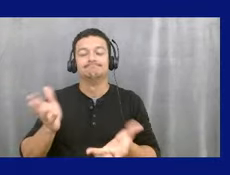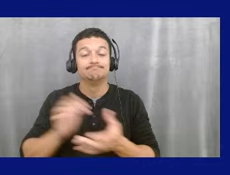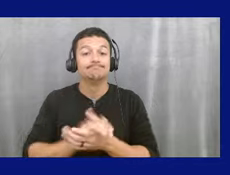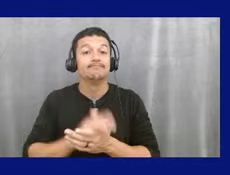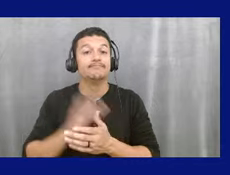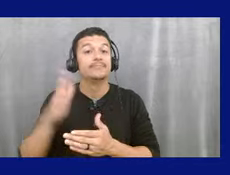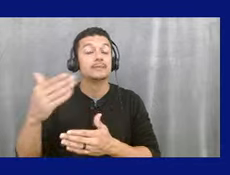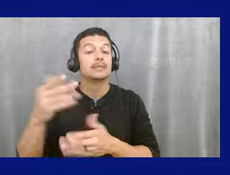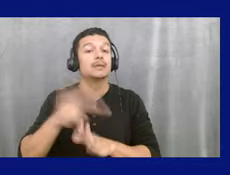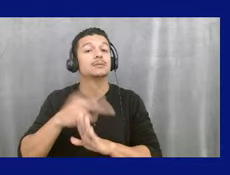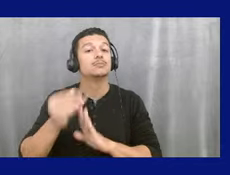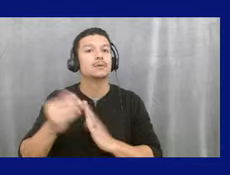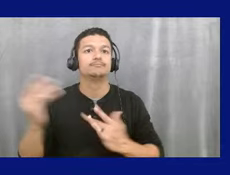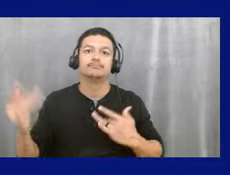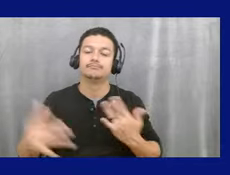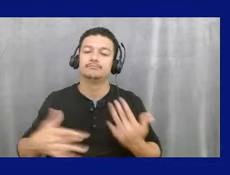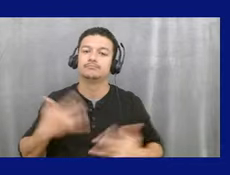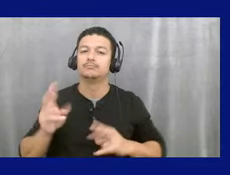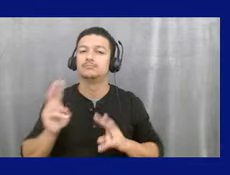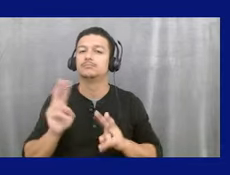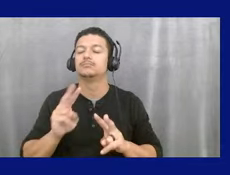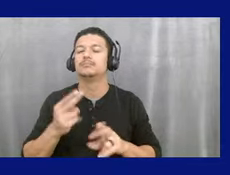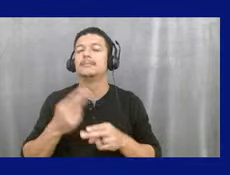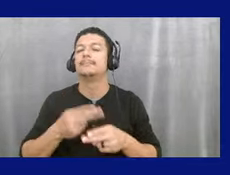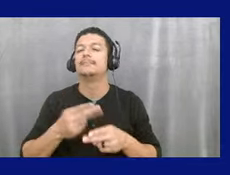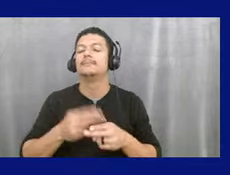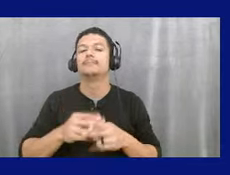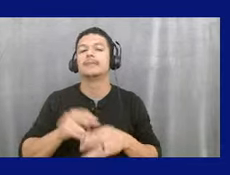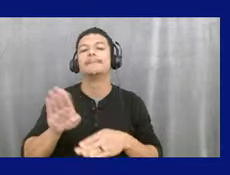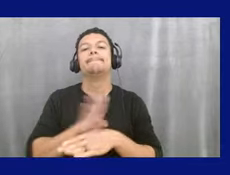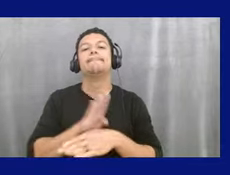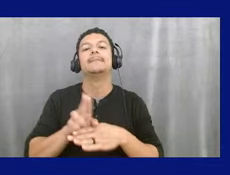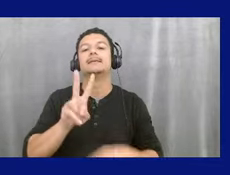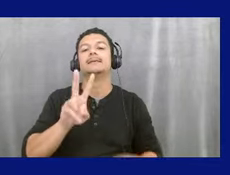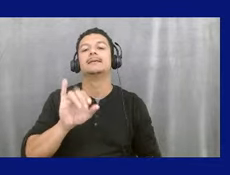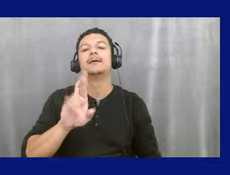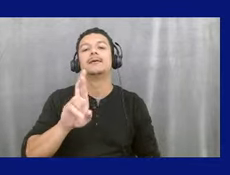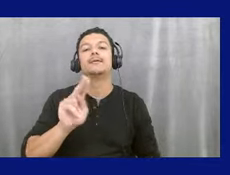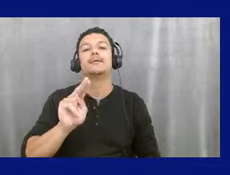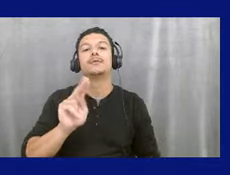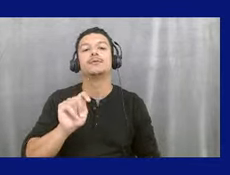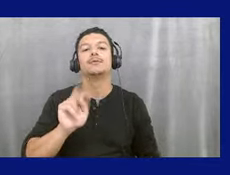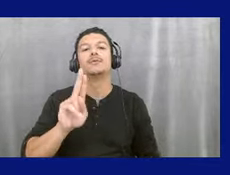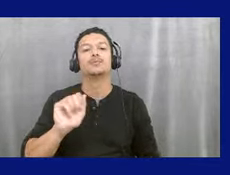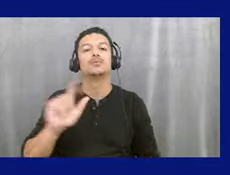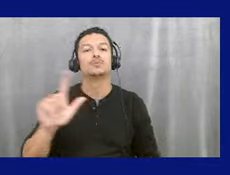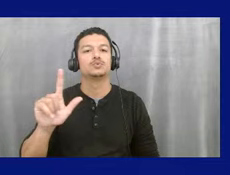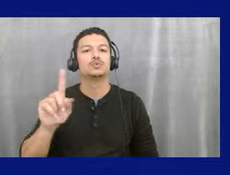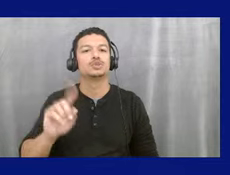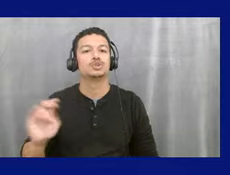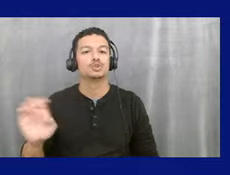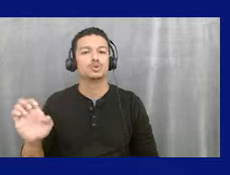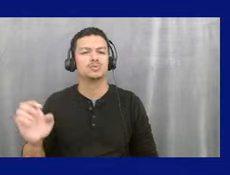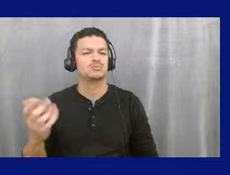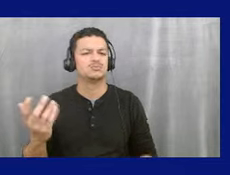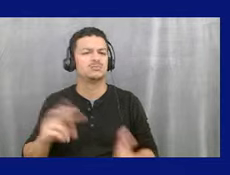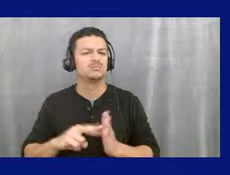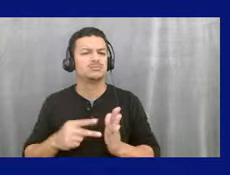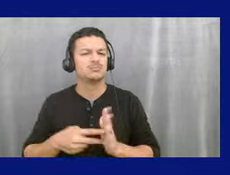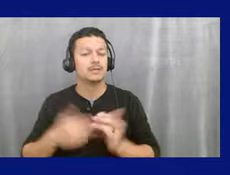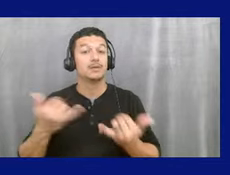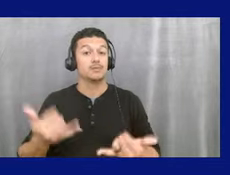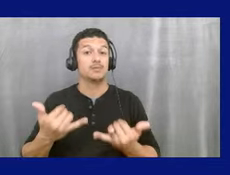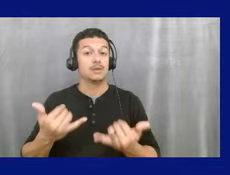really excited about, um, is called the business virtual zone. Um, what that is, is right now we have a virtual zone in our teen library. Um,